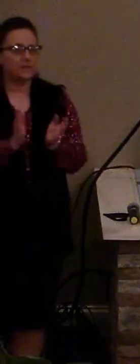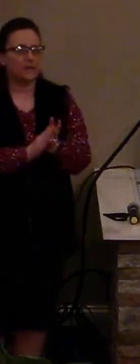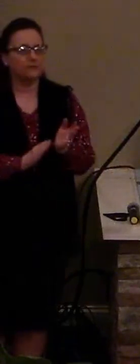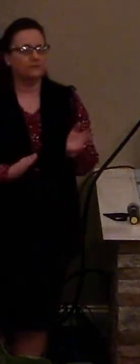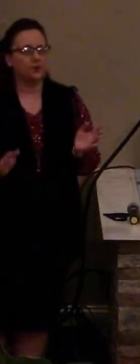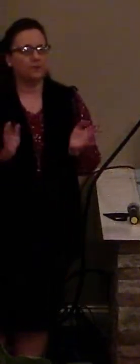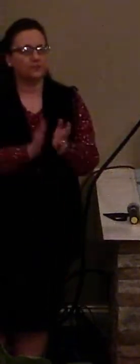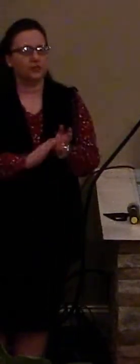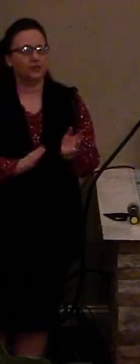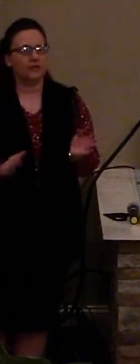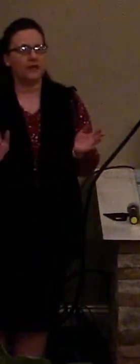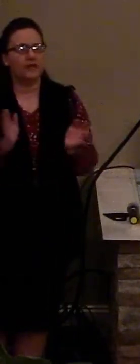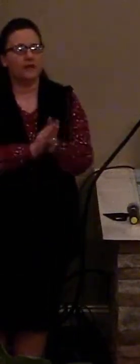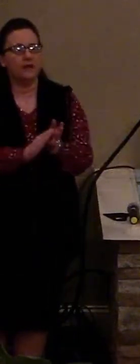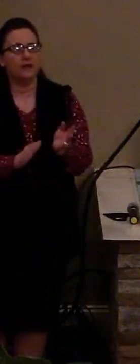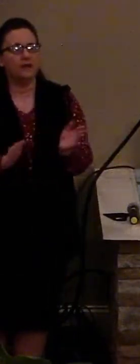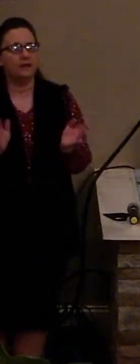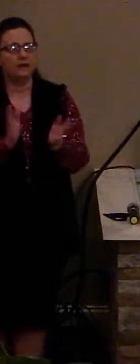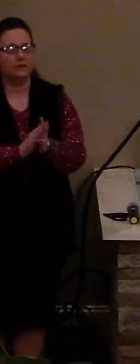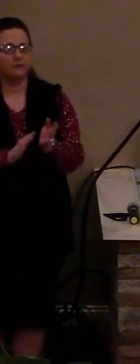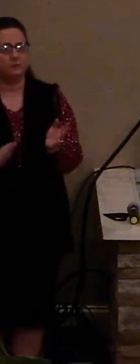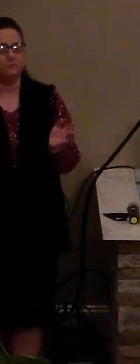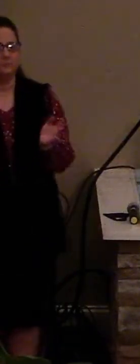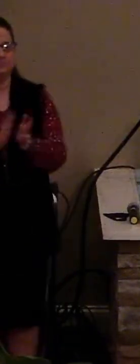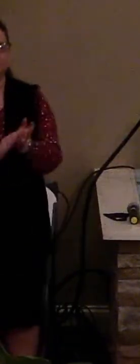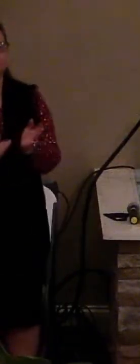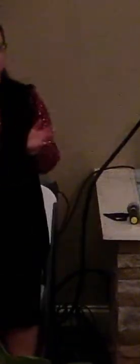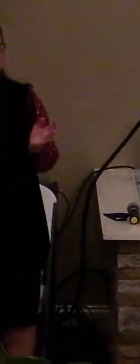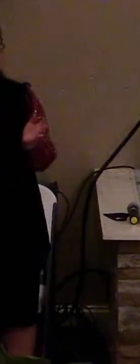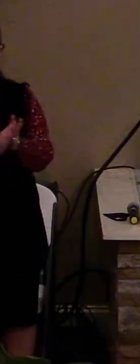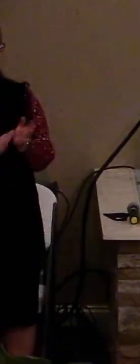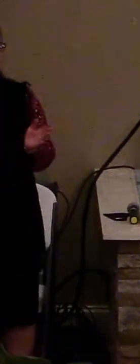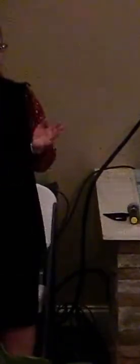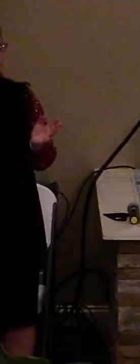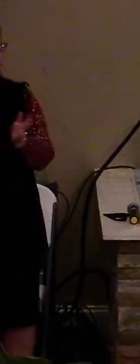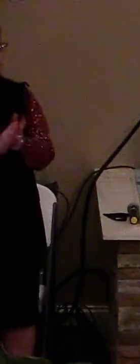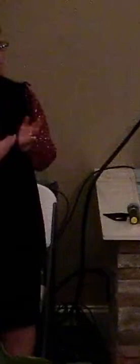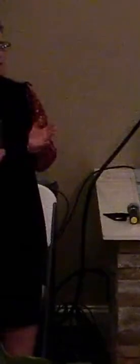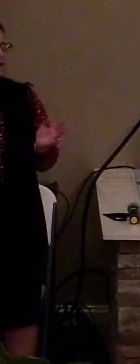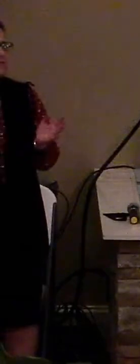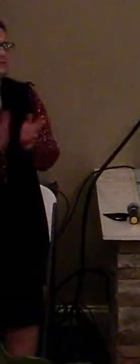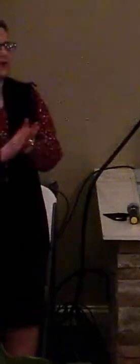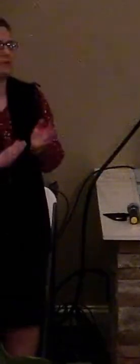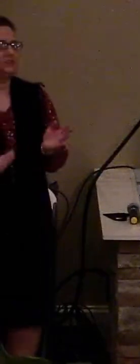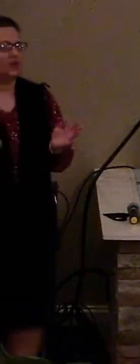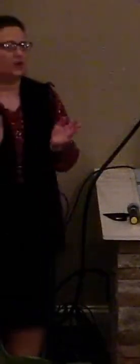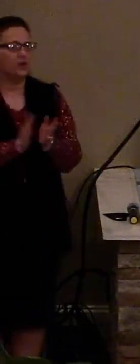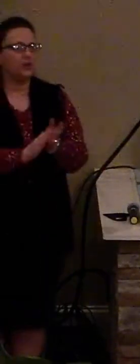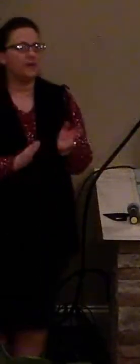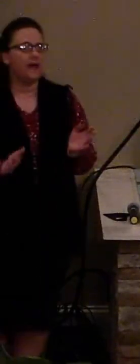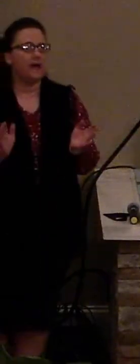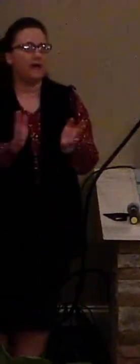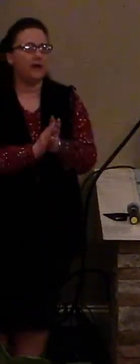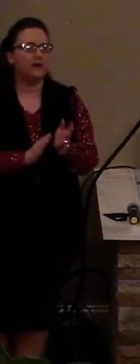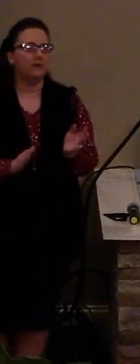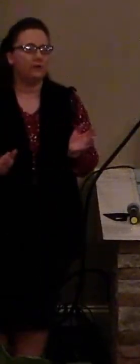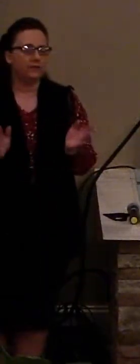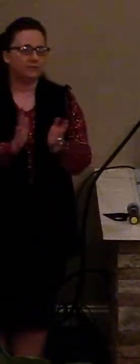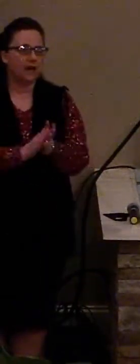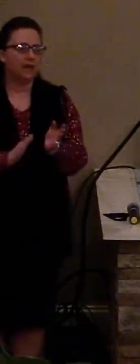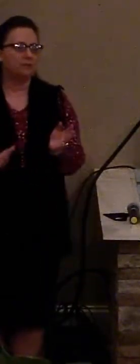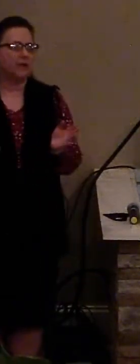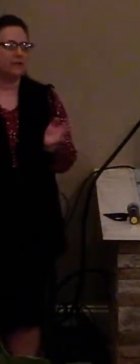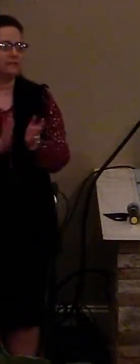wouldn't take nothing for my journey now. Well, wouldn't take nothing for my journey now.